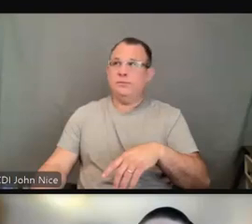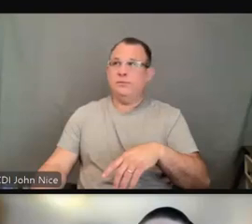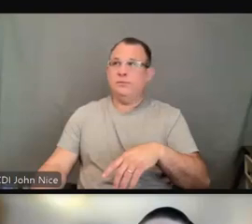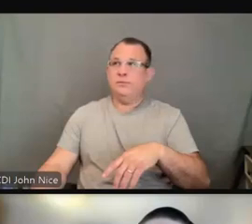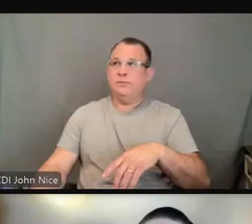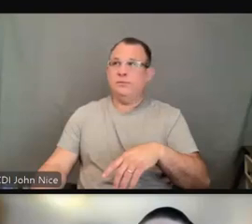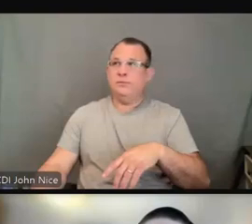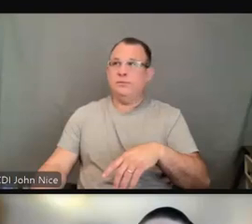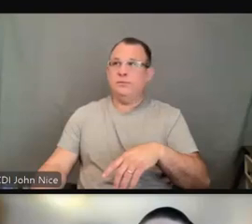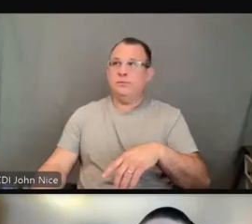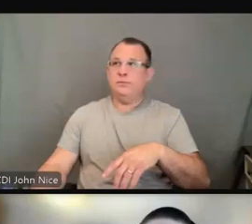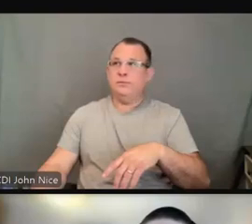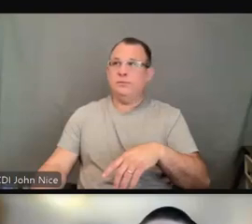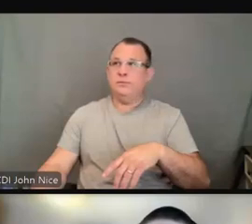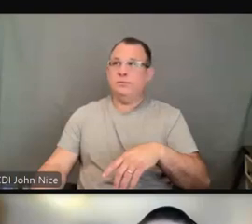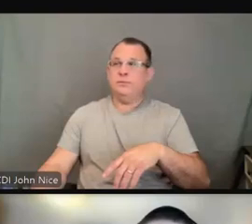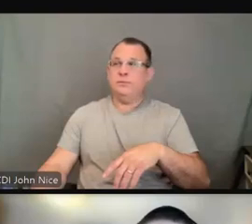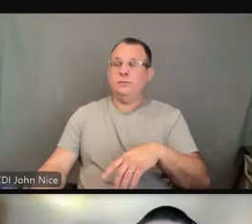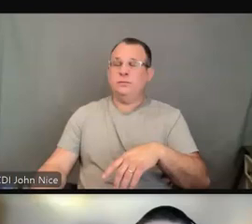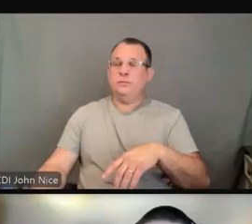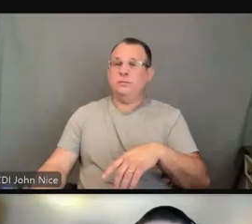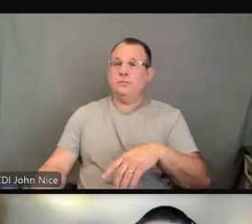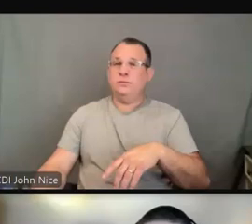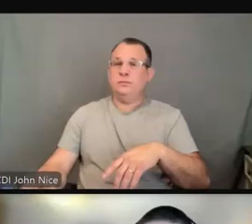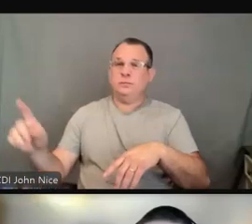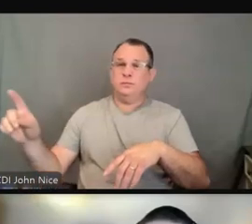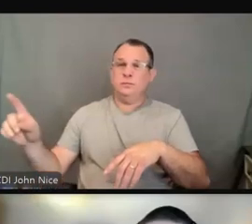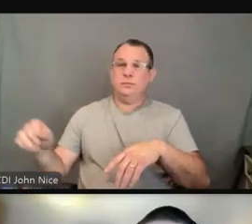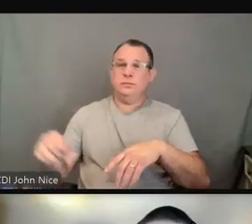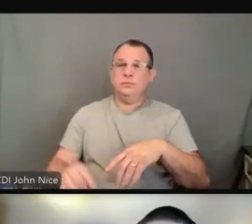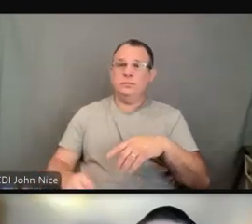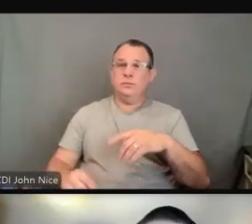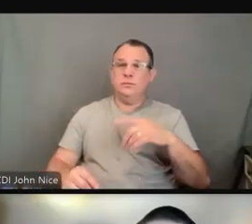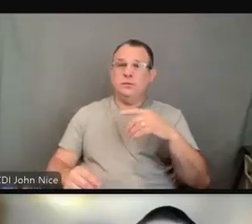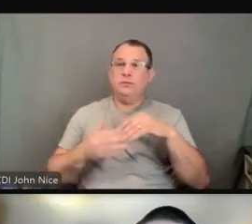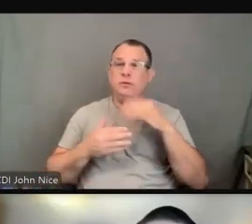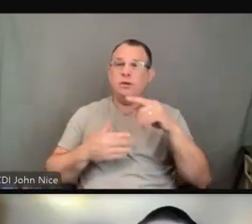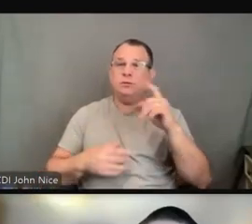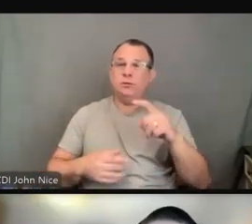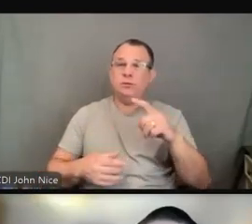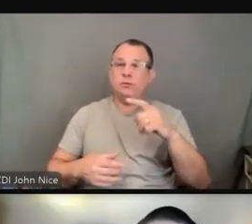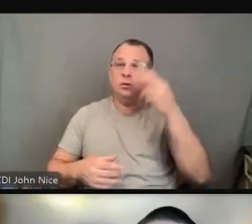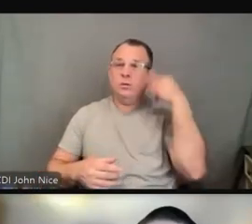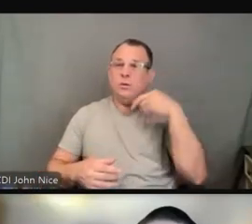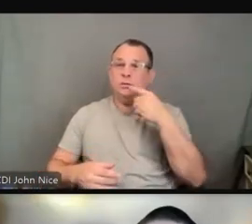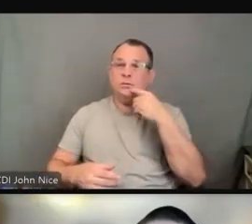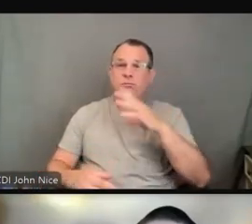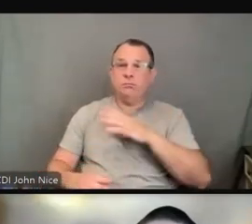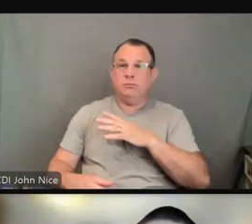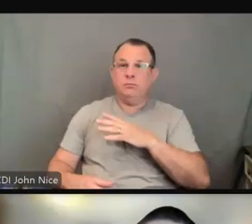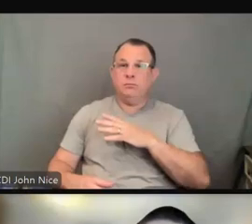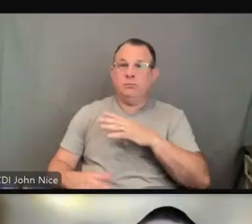If you want to go ahead to the next question while I do that, that's fine. Sure. The next question is, what is an